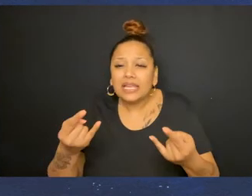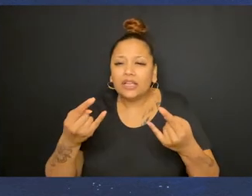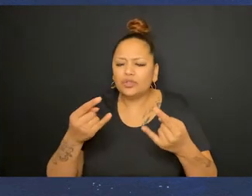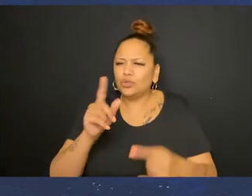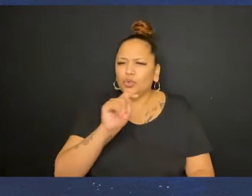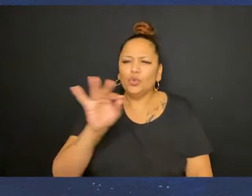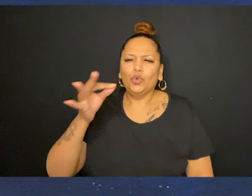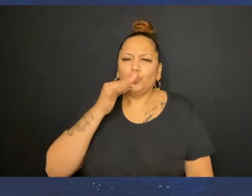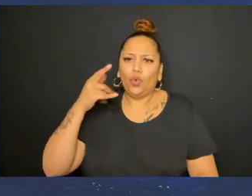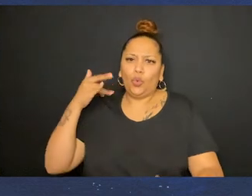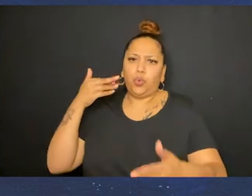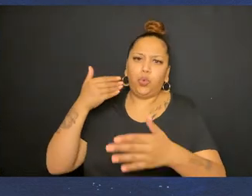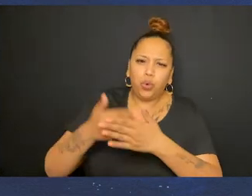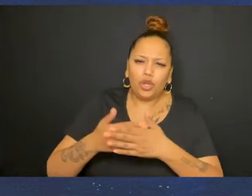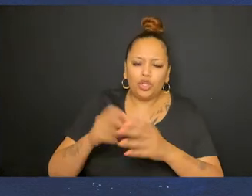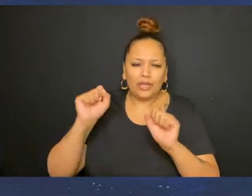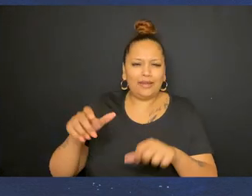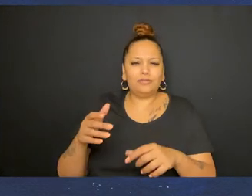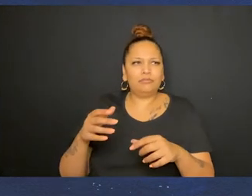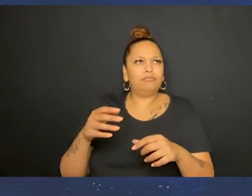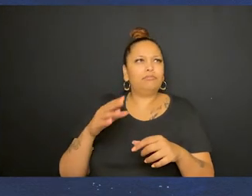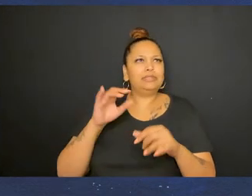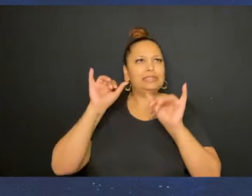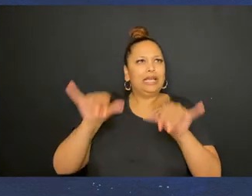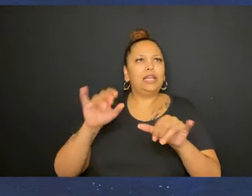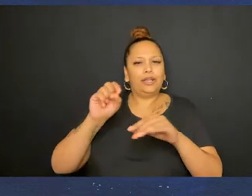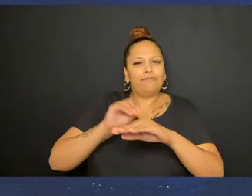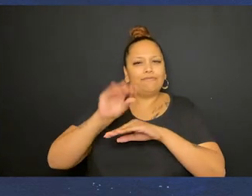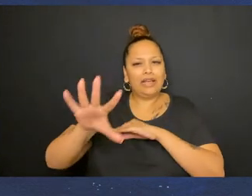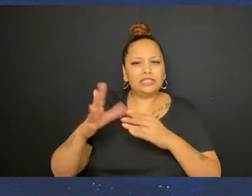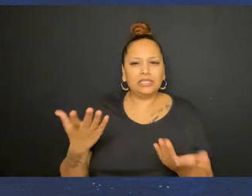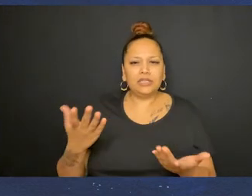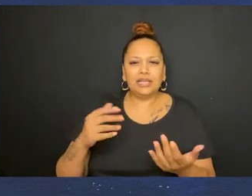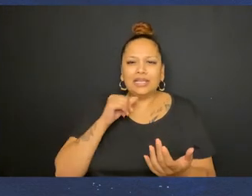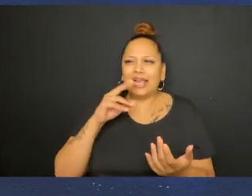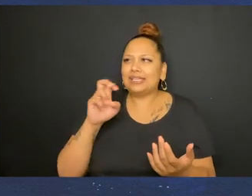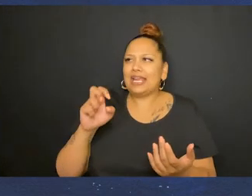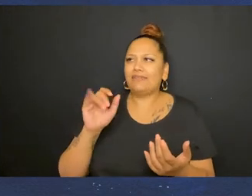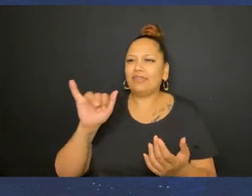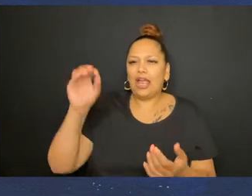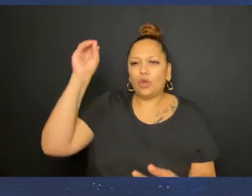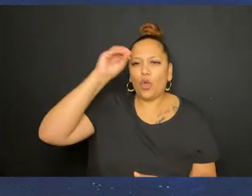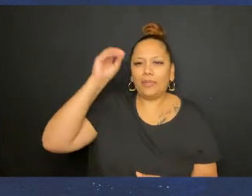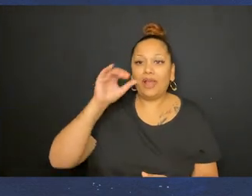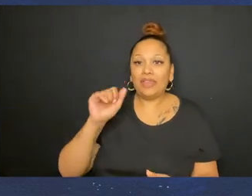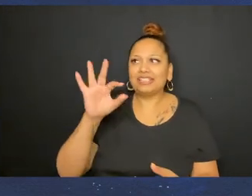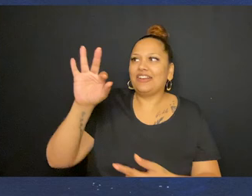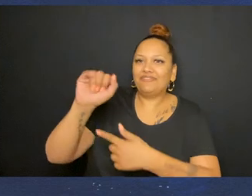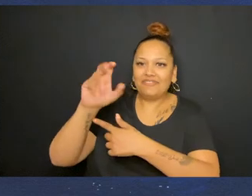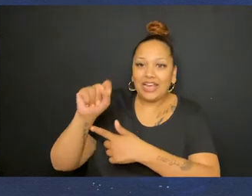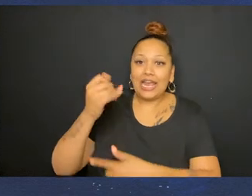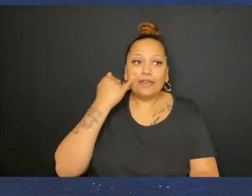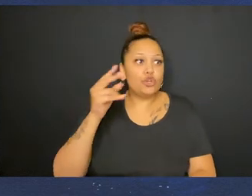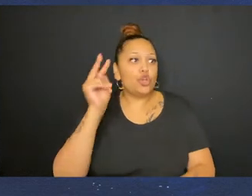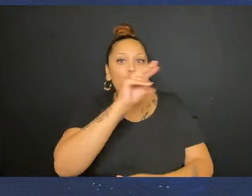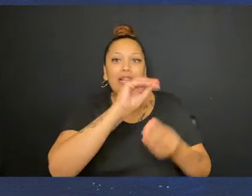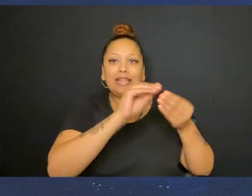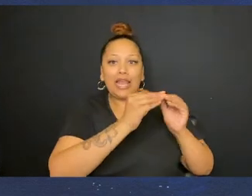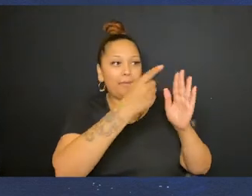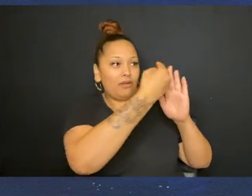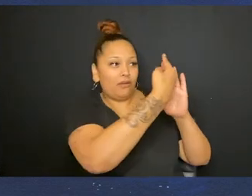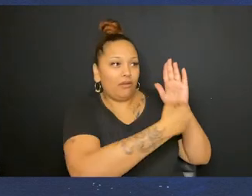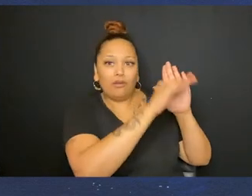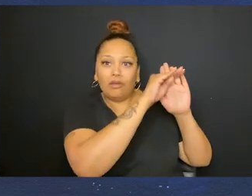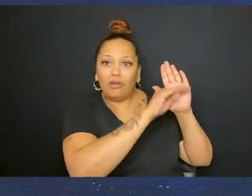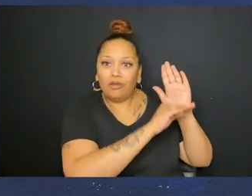was lifted too soon. It should still be in effect. To me, that's not even just an opinion, it's a fact. You can look at the numbers,